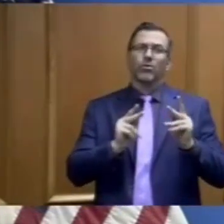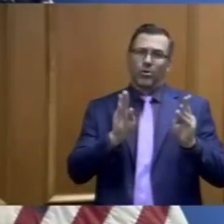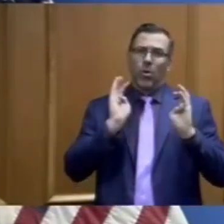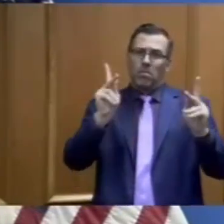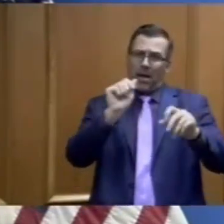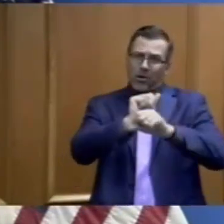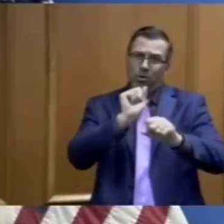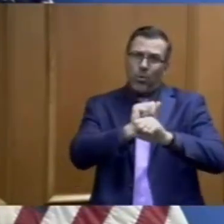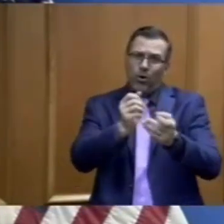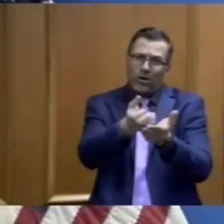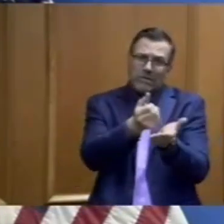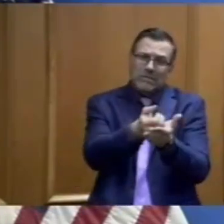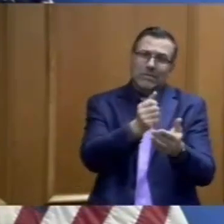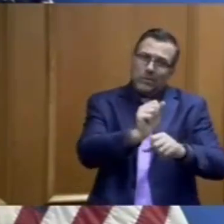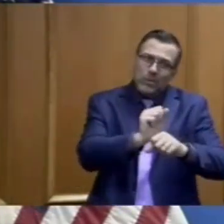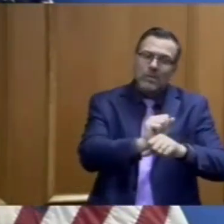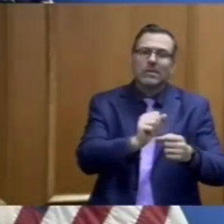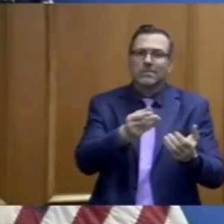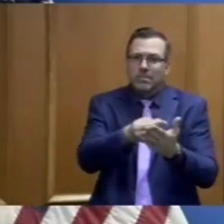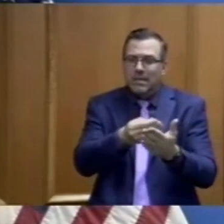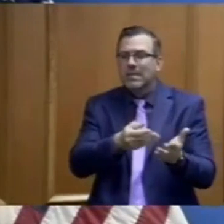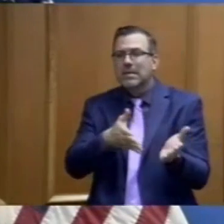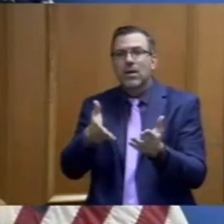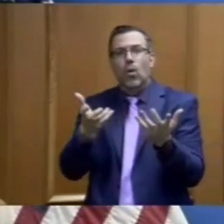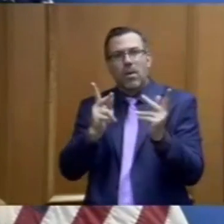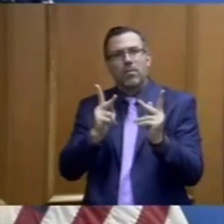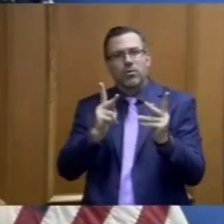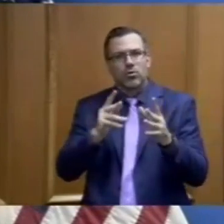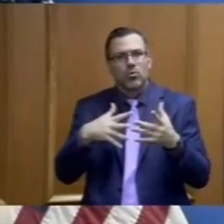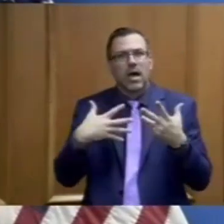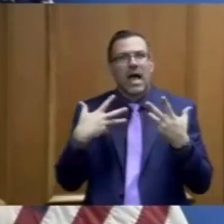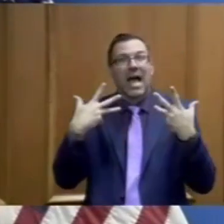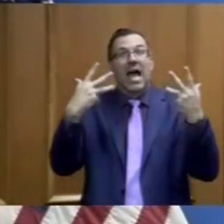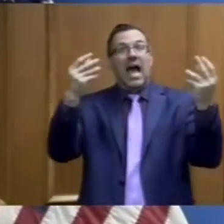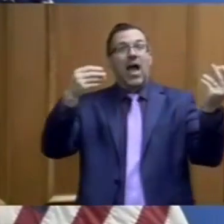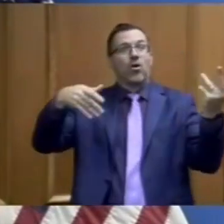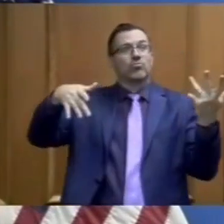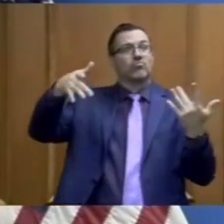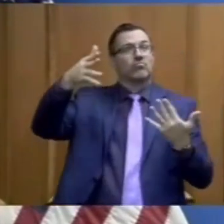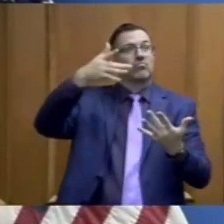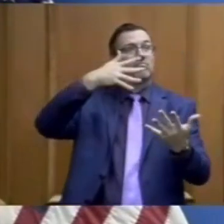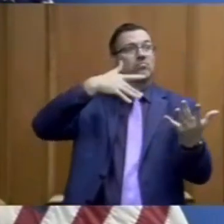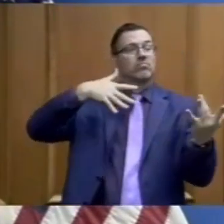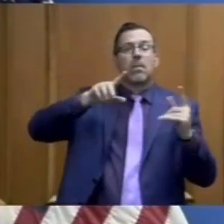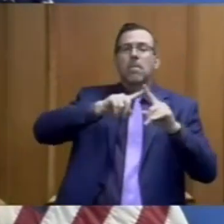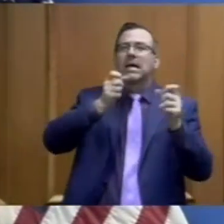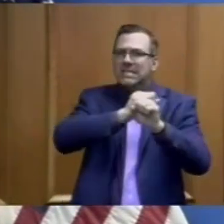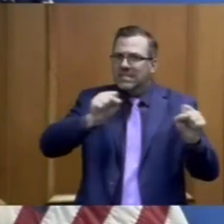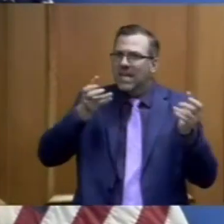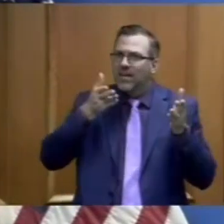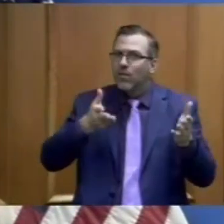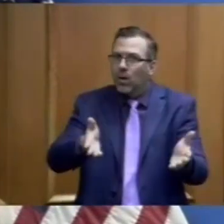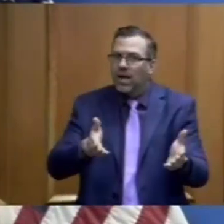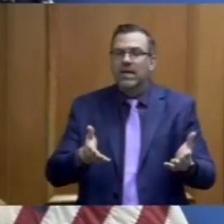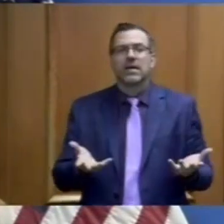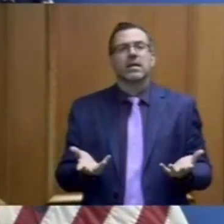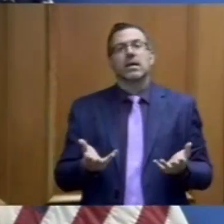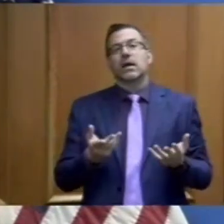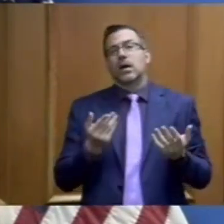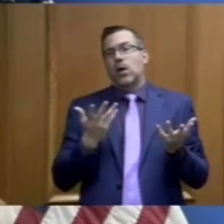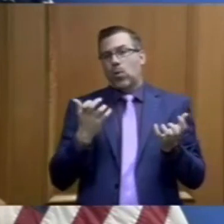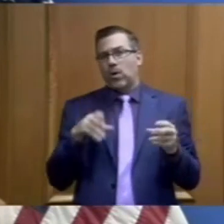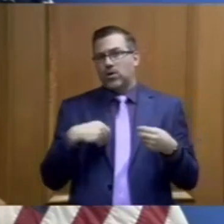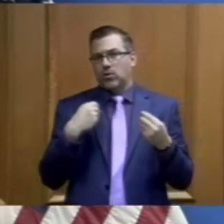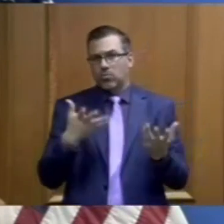allow people to live, allow people to move in their society, but to do so in a safe way. And we want to give guidance